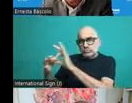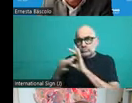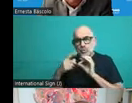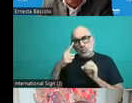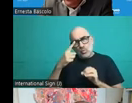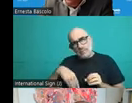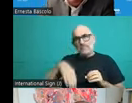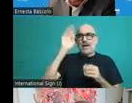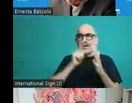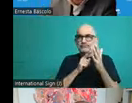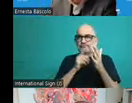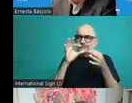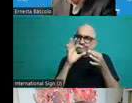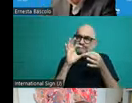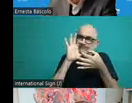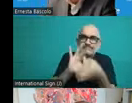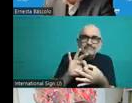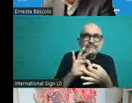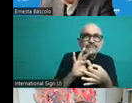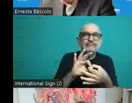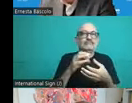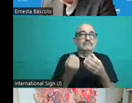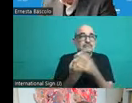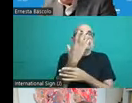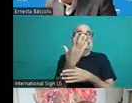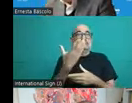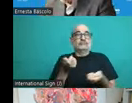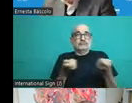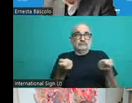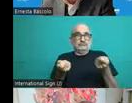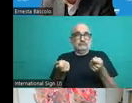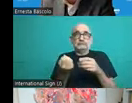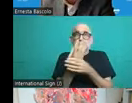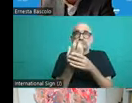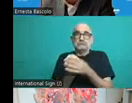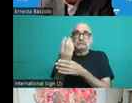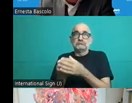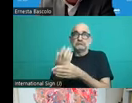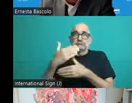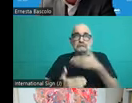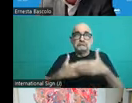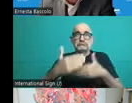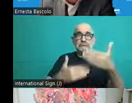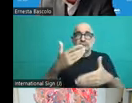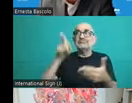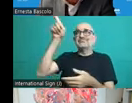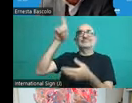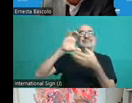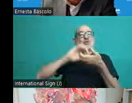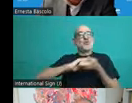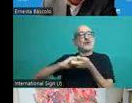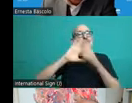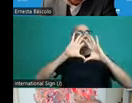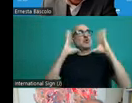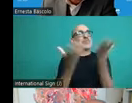and references at the World Health Organization. And on the right-hand side,